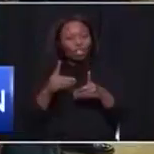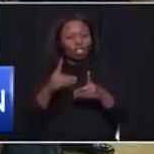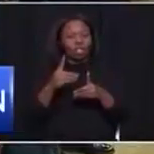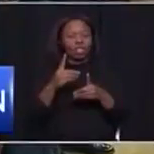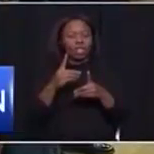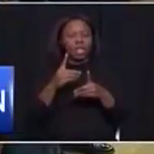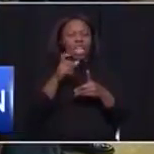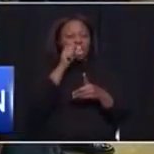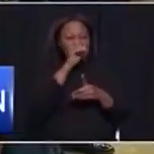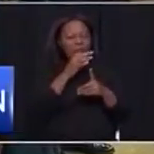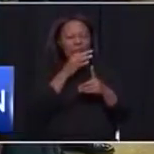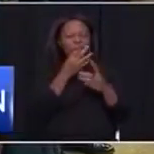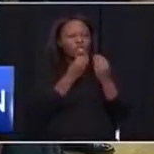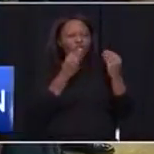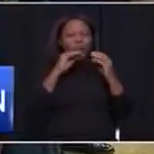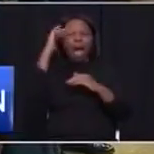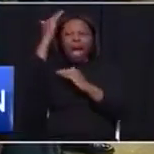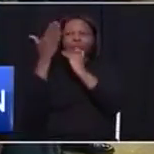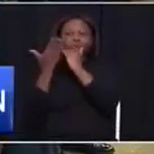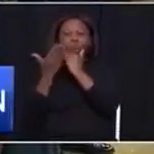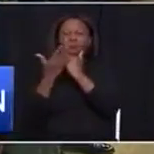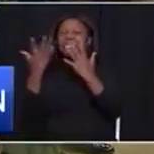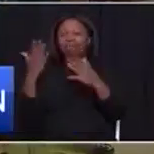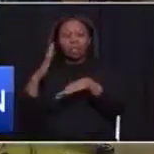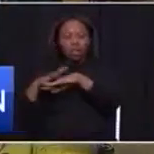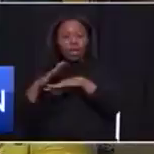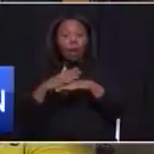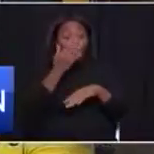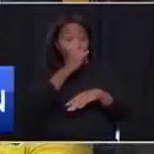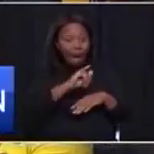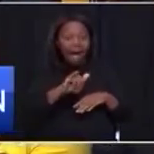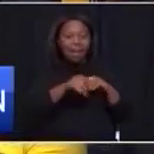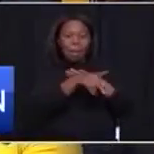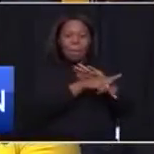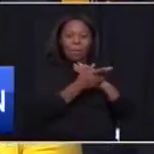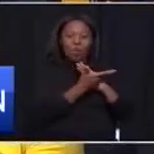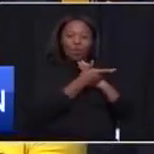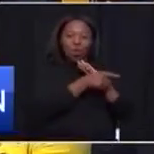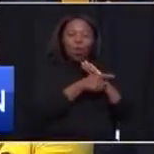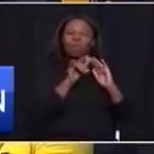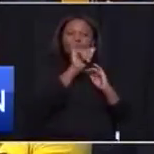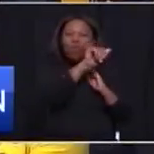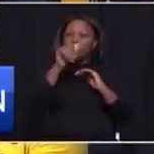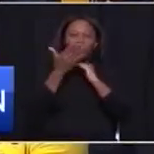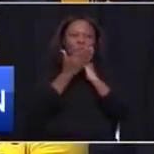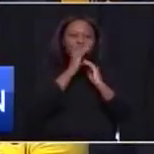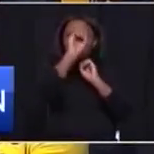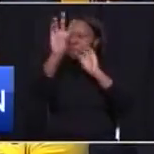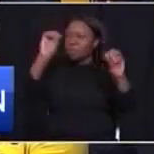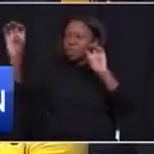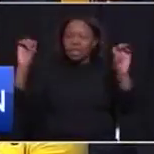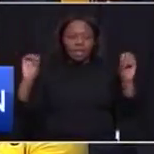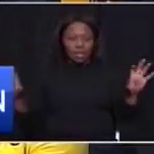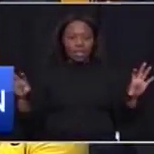when our children are already in high school, when they are still at primary school, about which school to take them to. This will